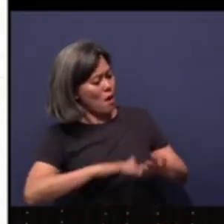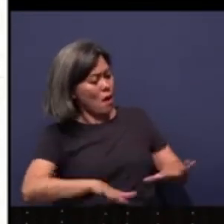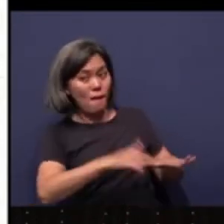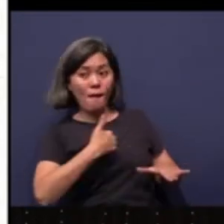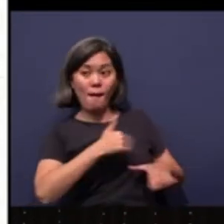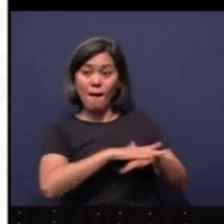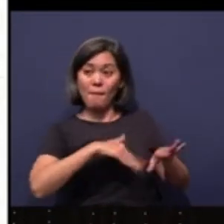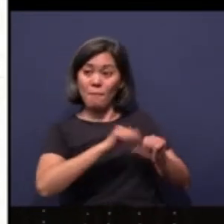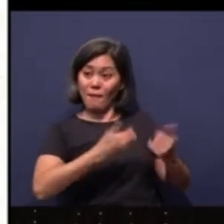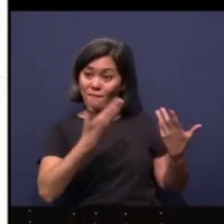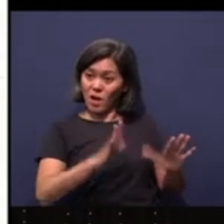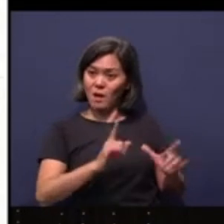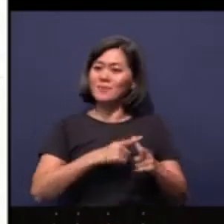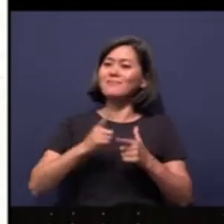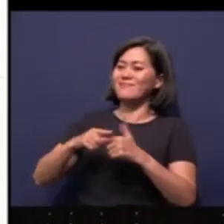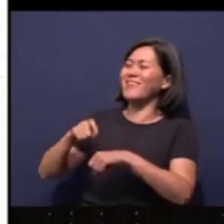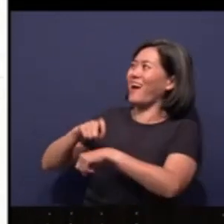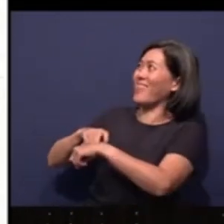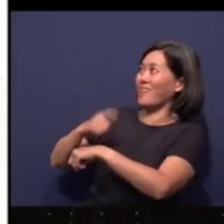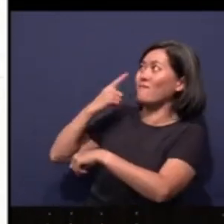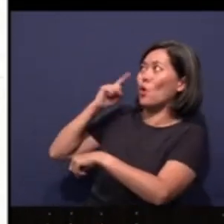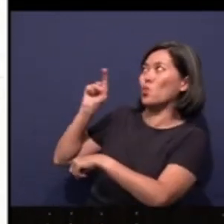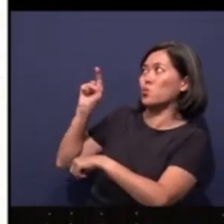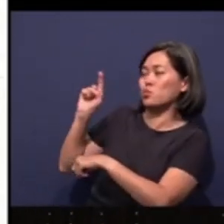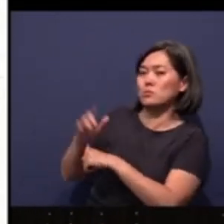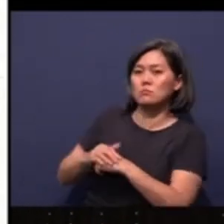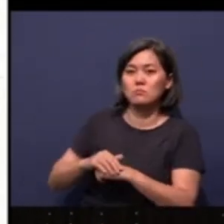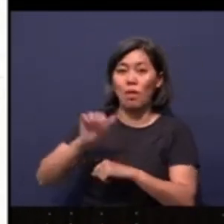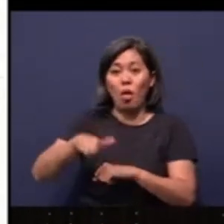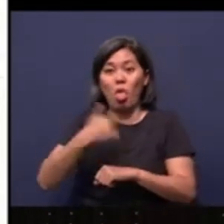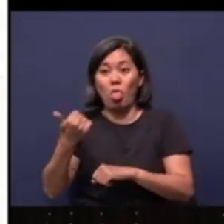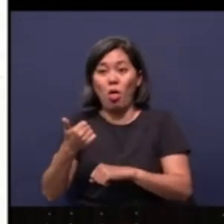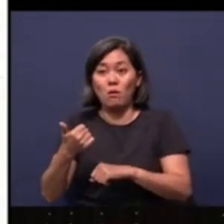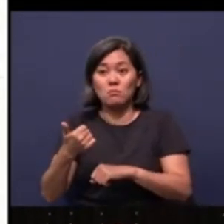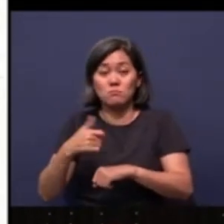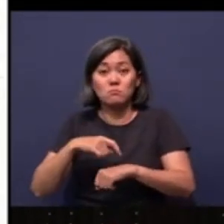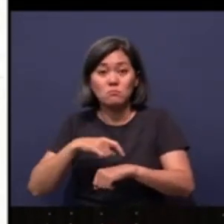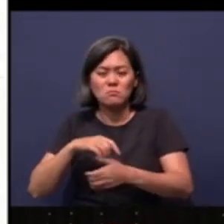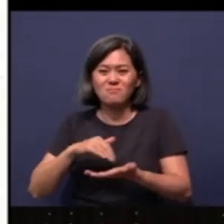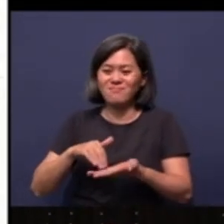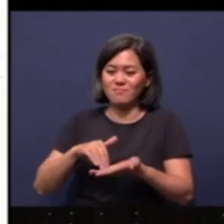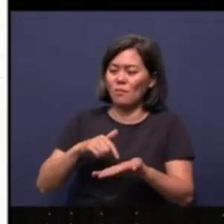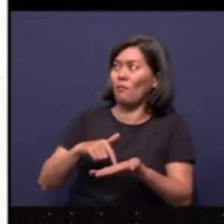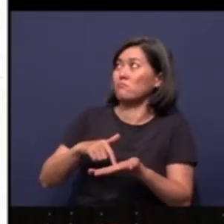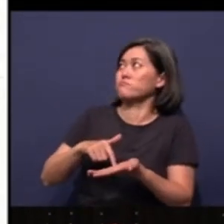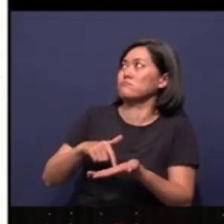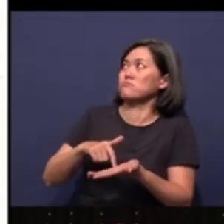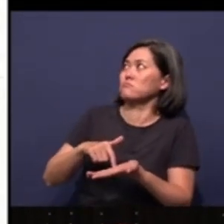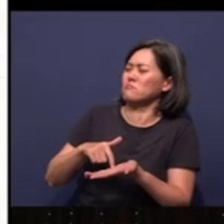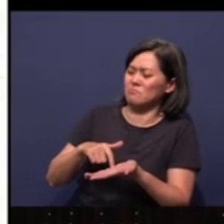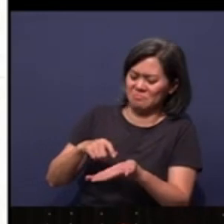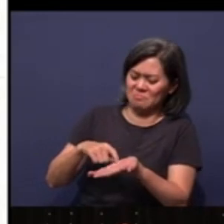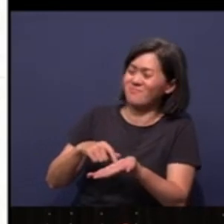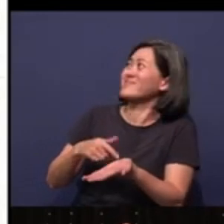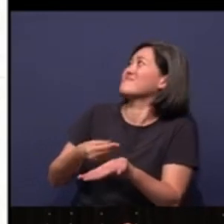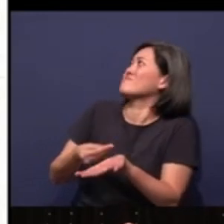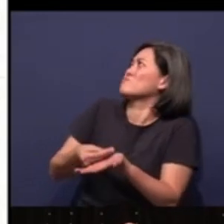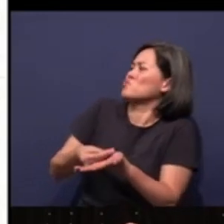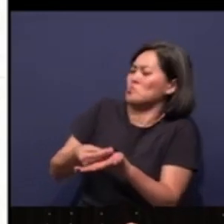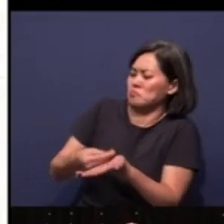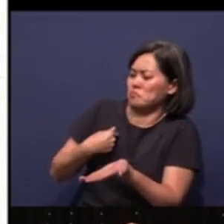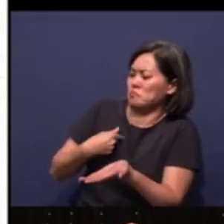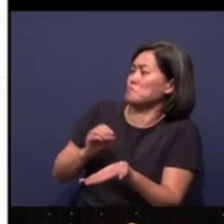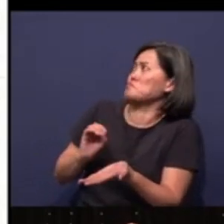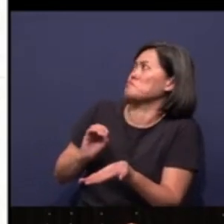then I have time for your house. Another excuse is, God, I don't want to build your house because you know what? I don't have the